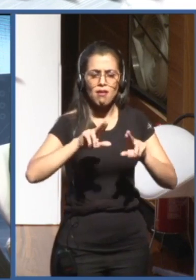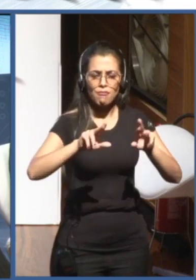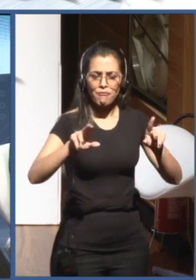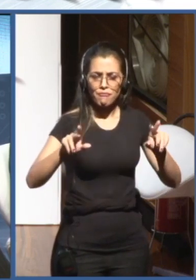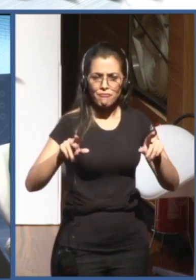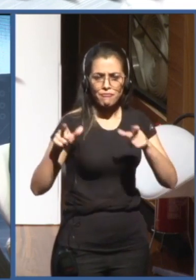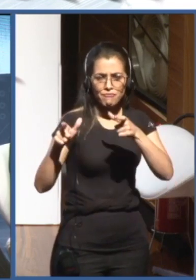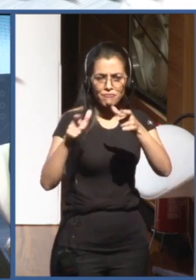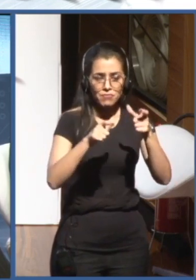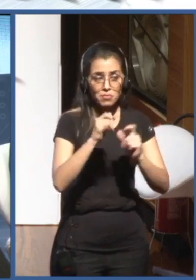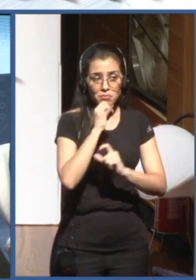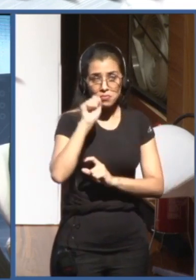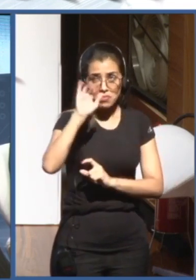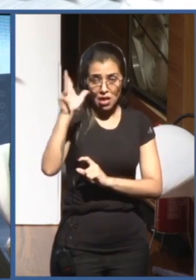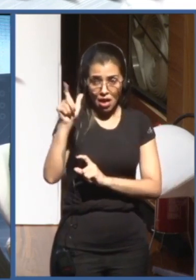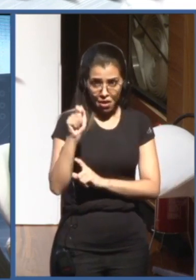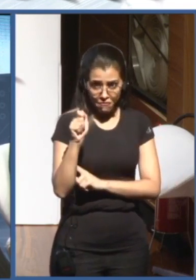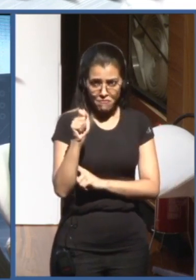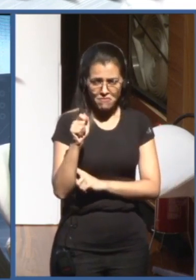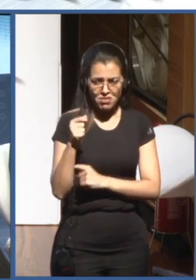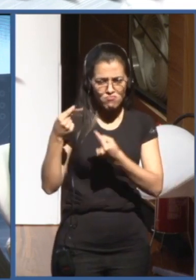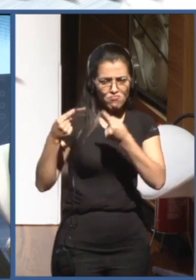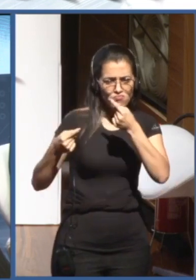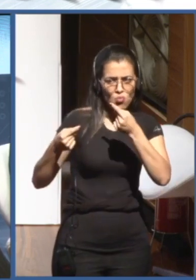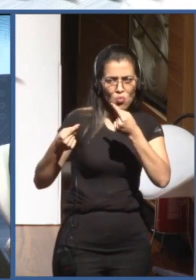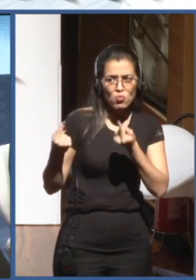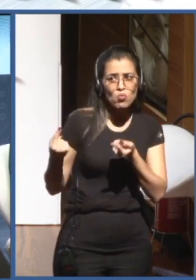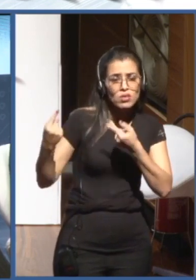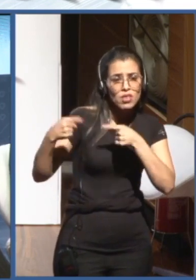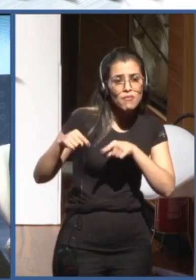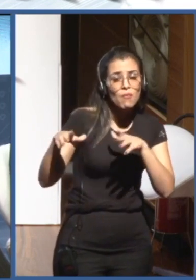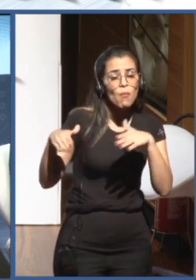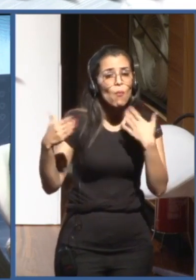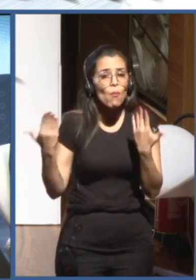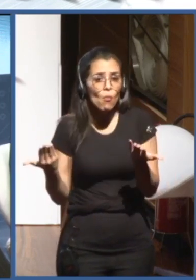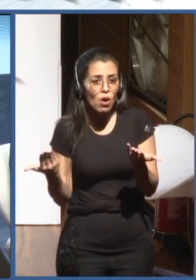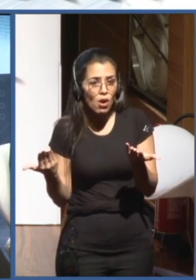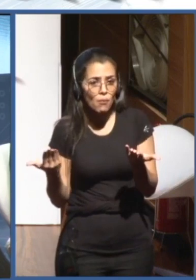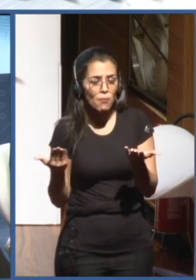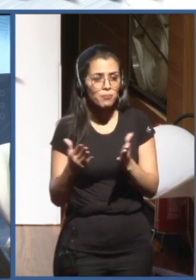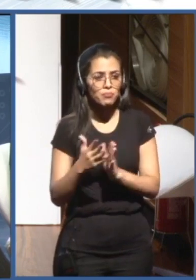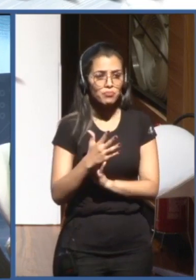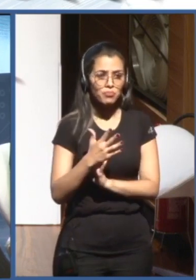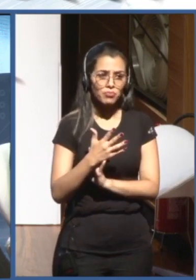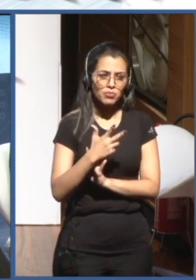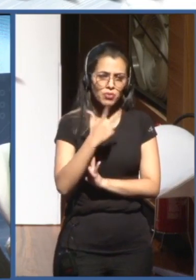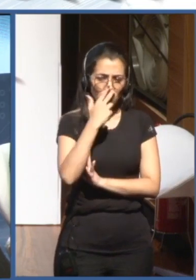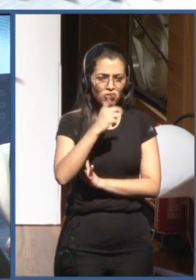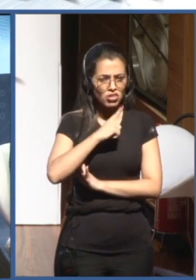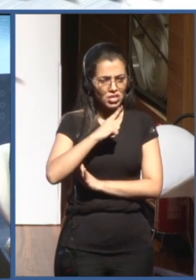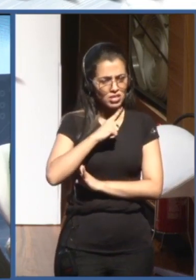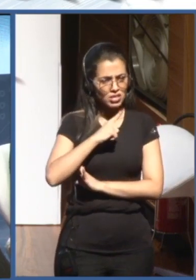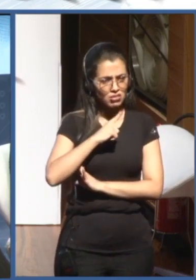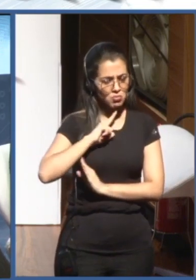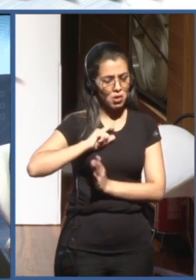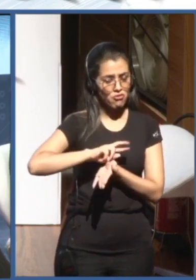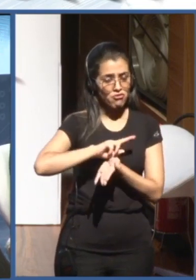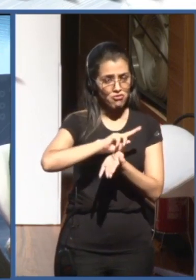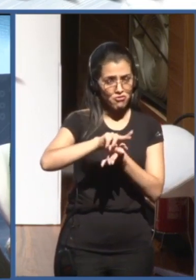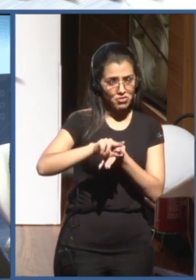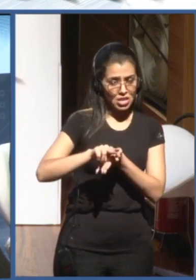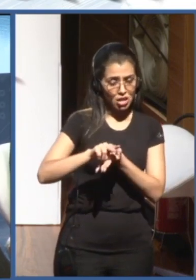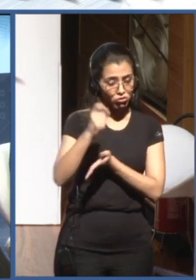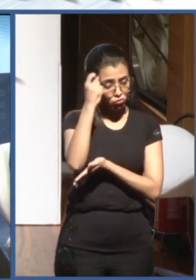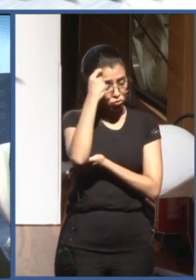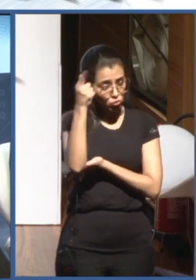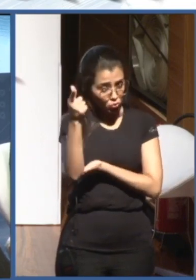Also with ICLAC here, I think that there is a different culture, the diversity of different, of these regions, and